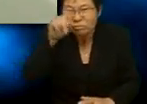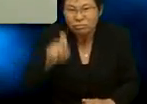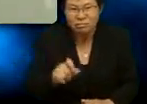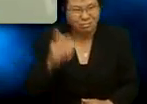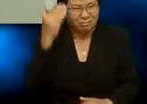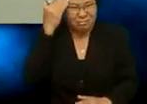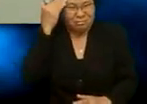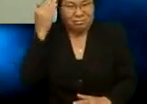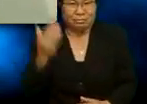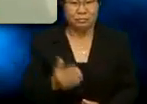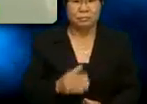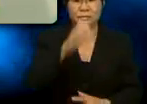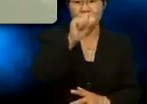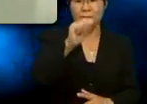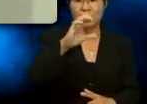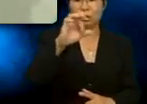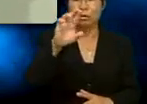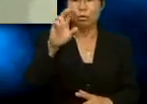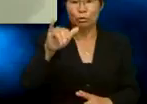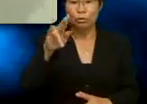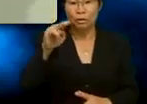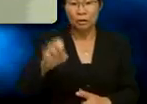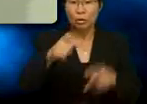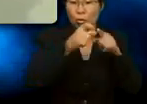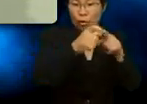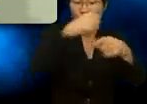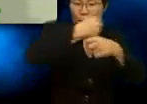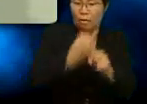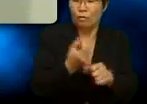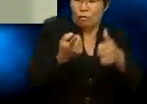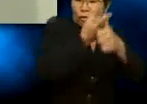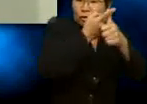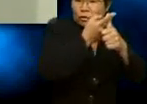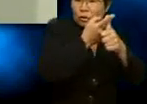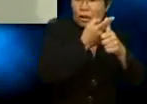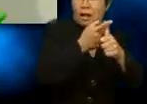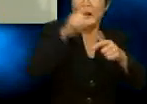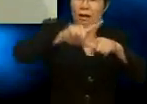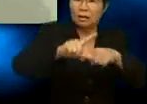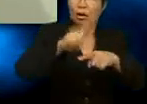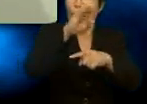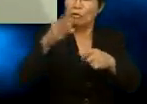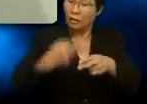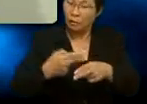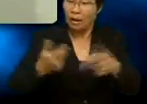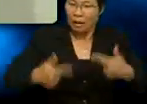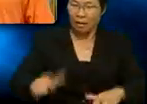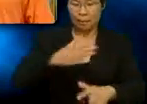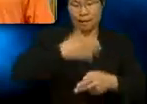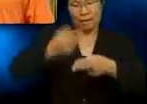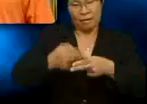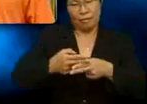An acronym is a word usually made up of the first letters of the name of something. Let's take my name for instance.